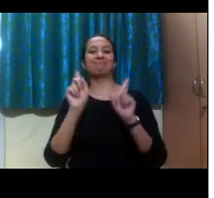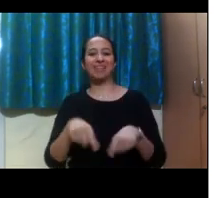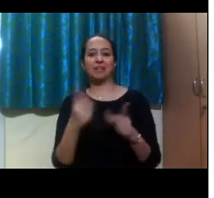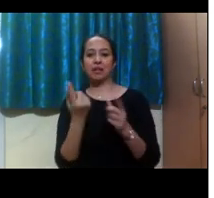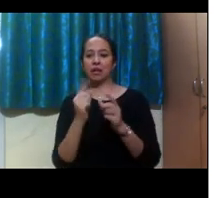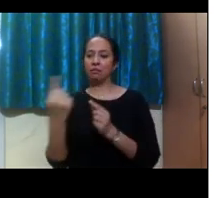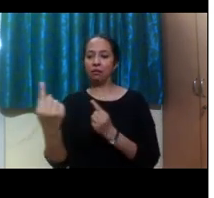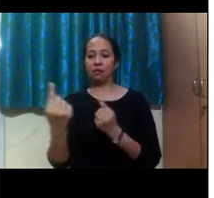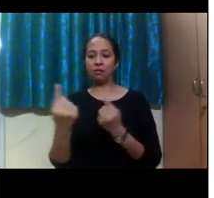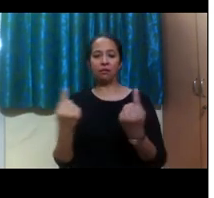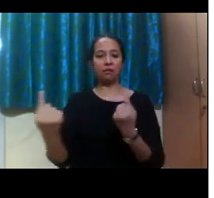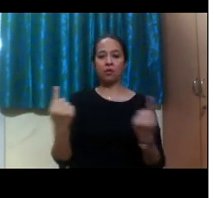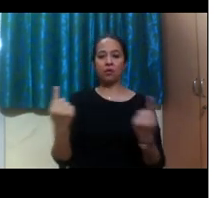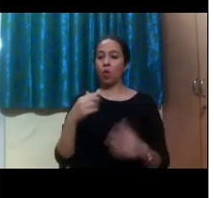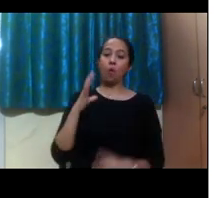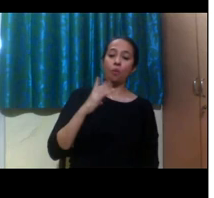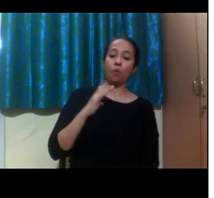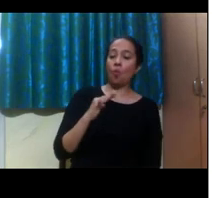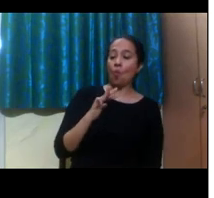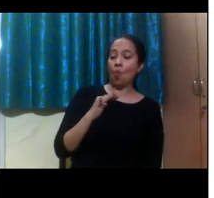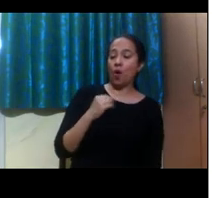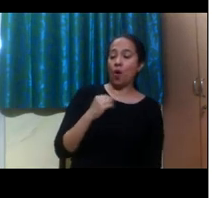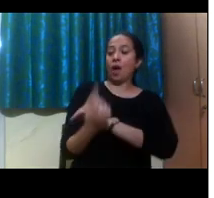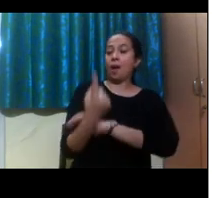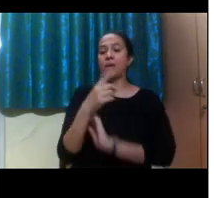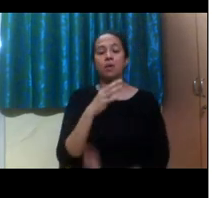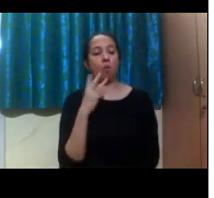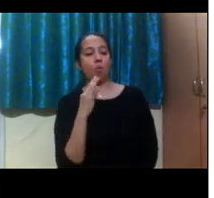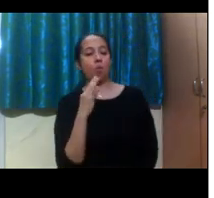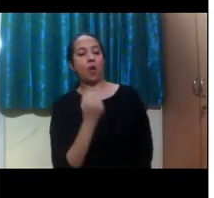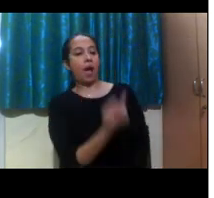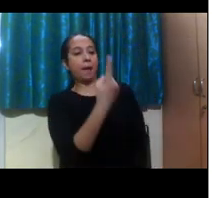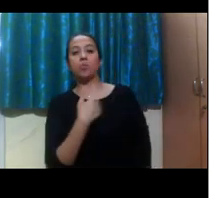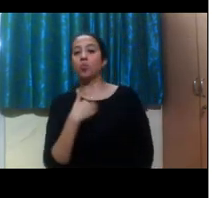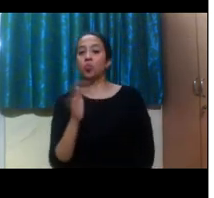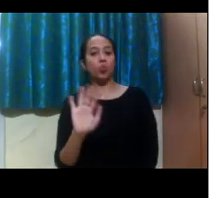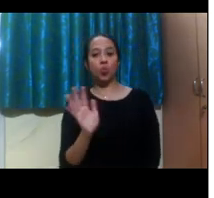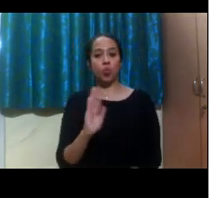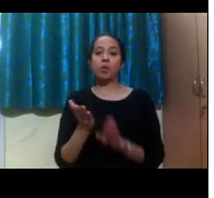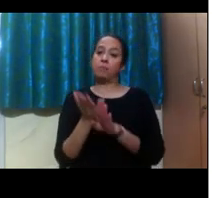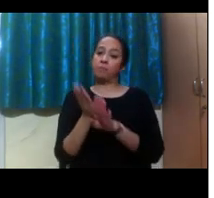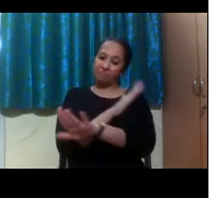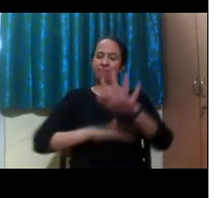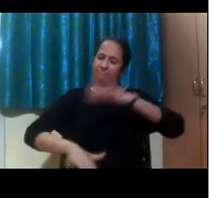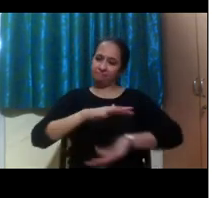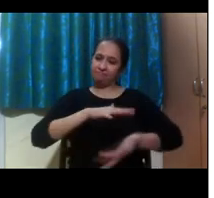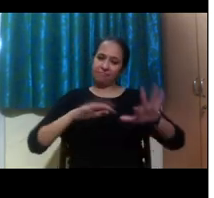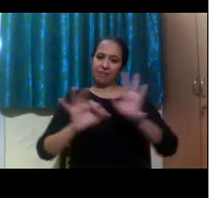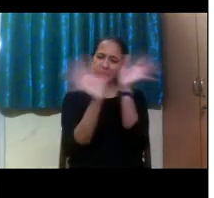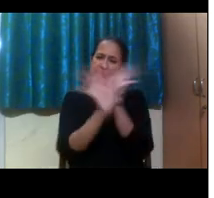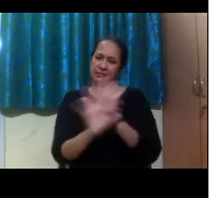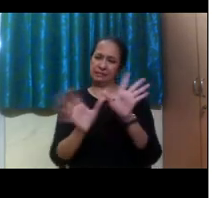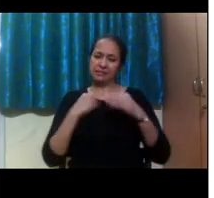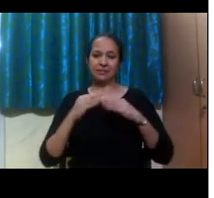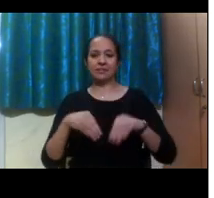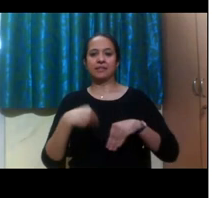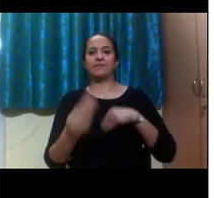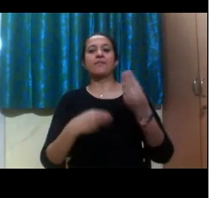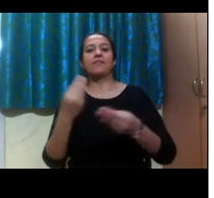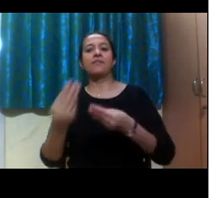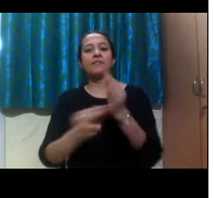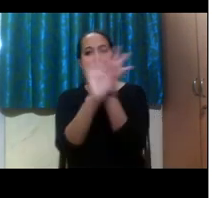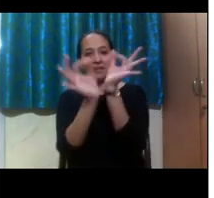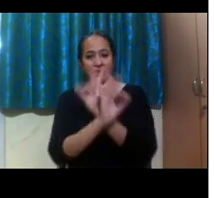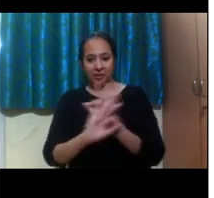wait for something. We think you should have the same experience as your non-disabled peers at the same time. Doesn't mean there's lots of